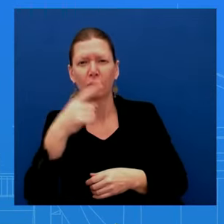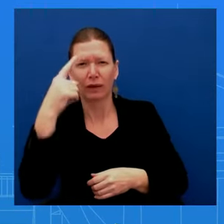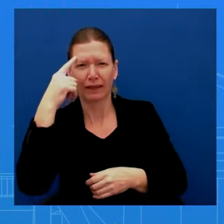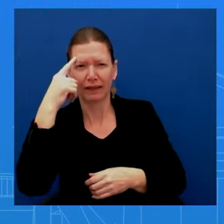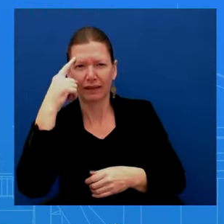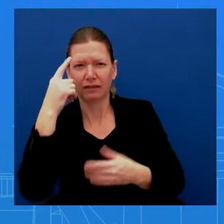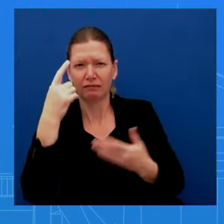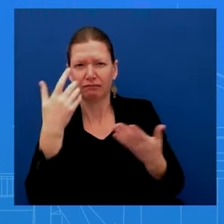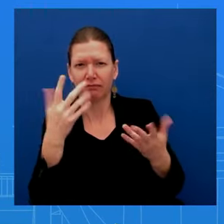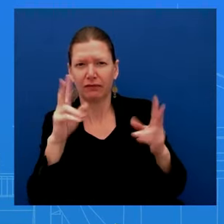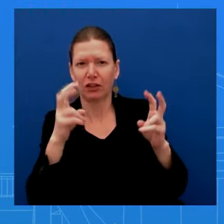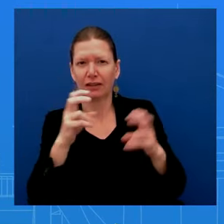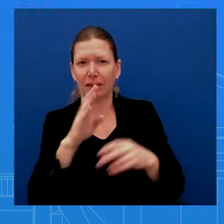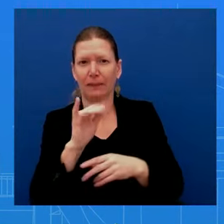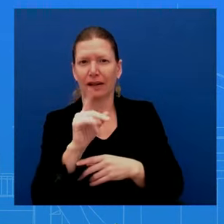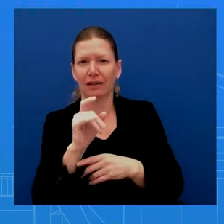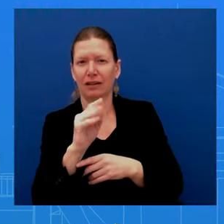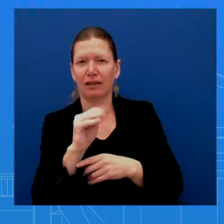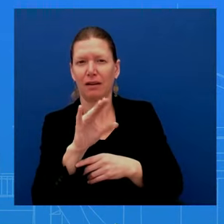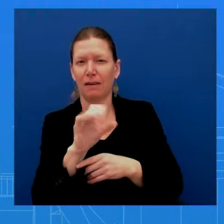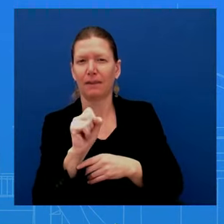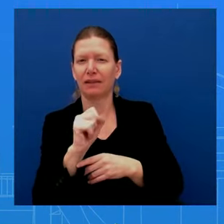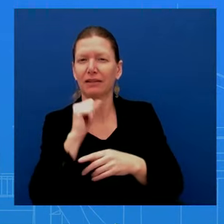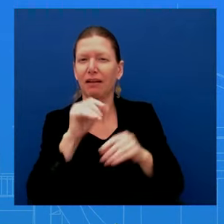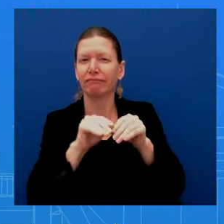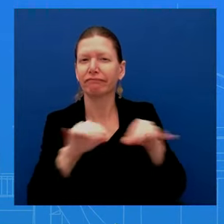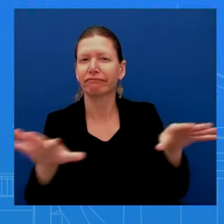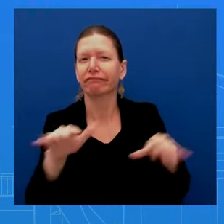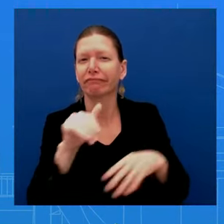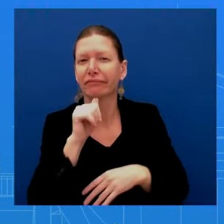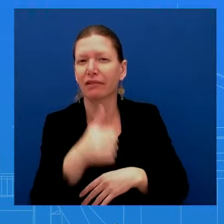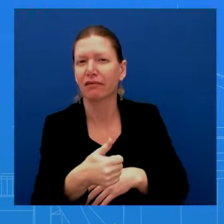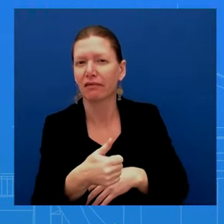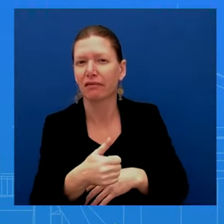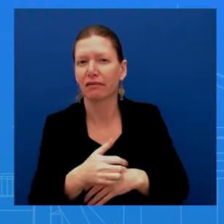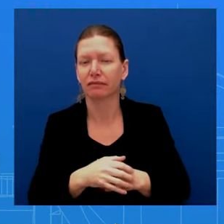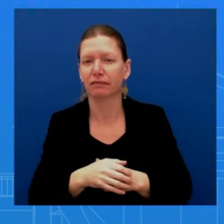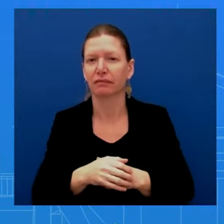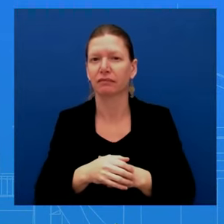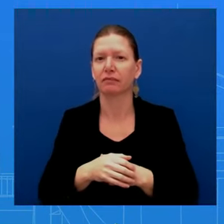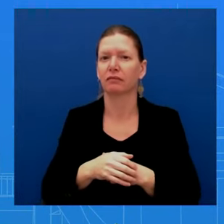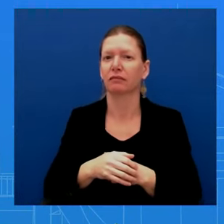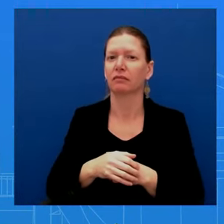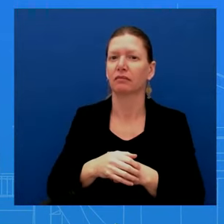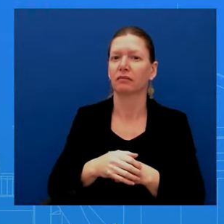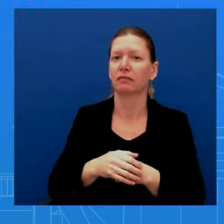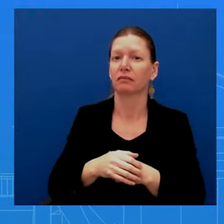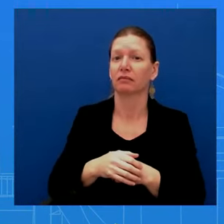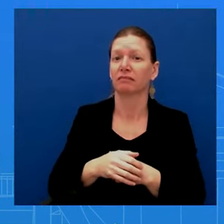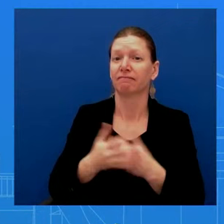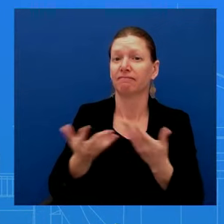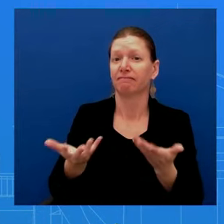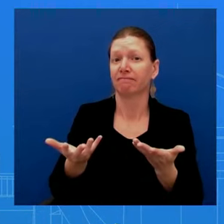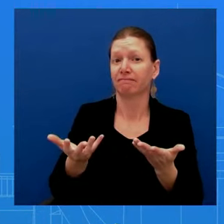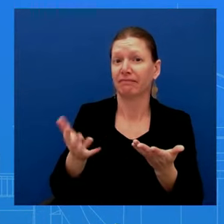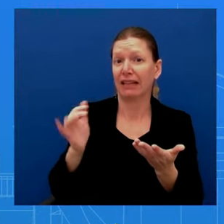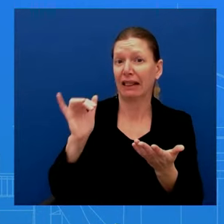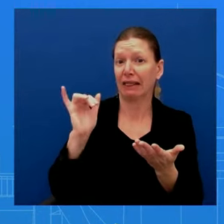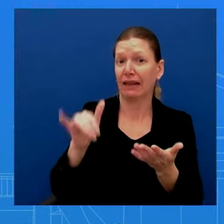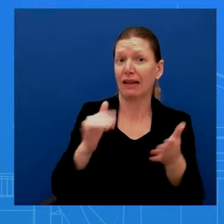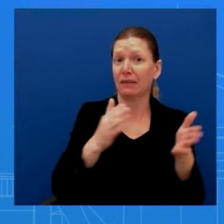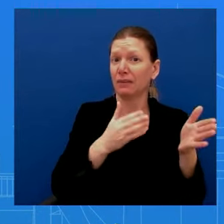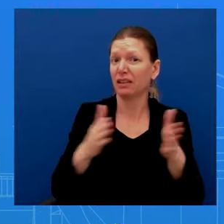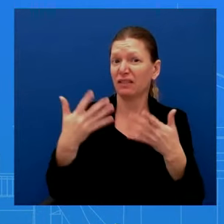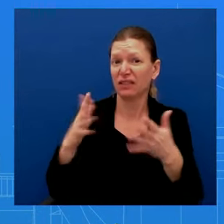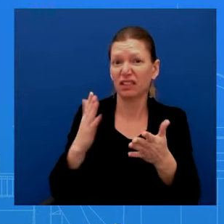great results in terms of real wage gains, real employment gains, real wealth gains. But we still have work to do on